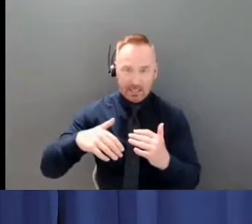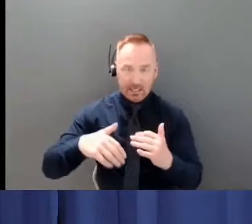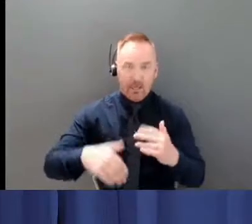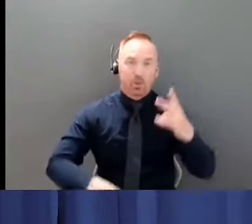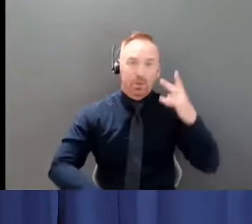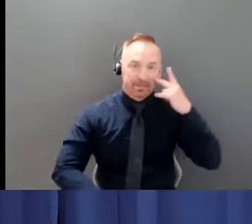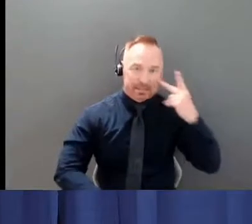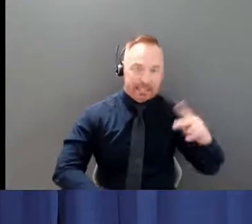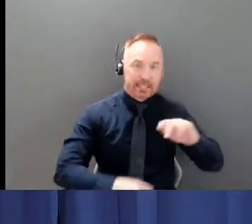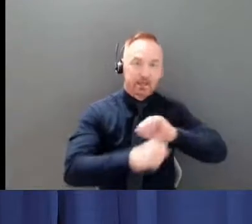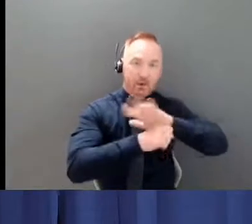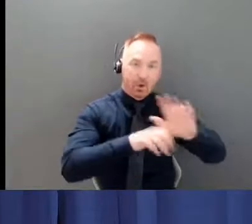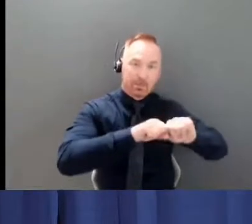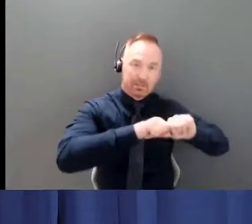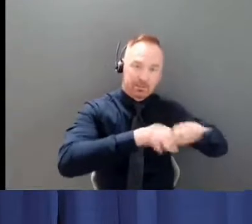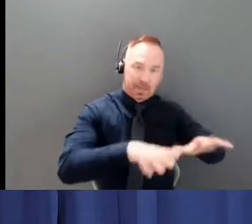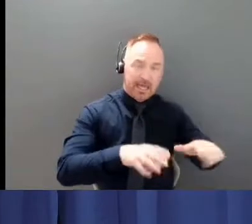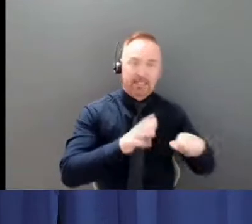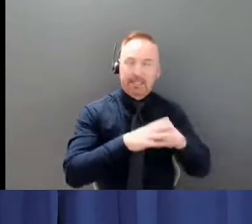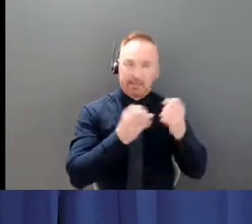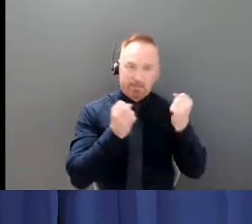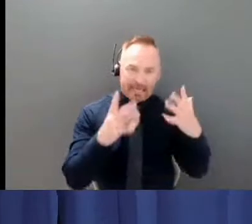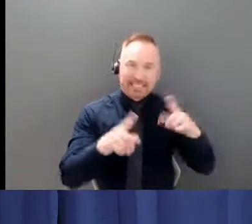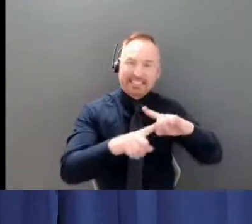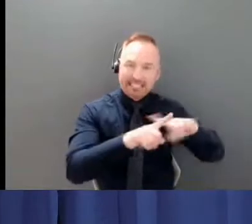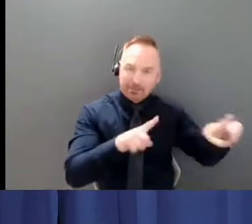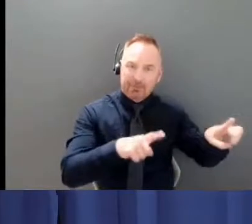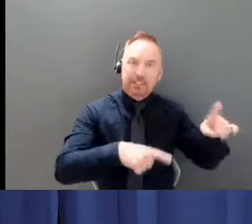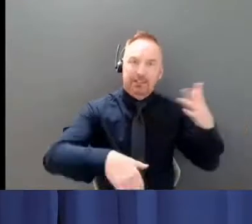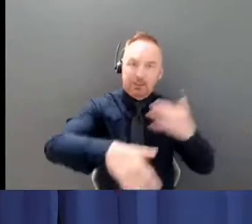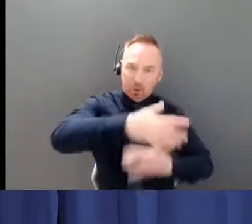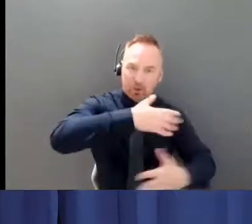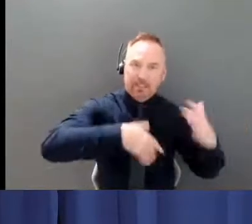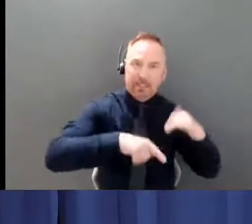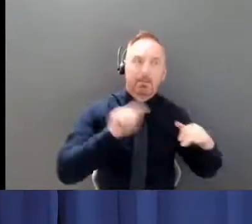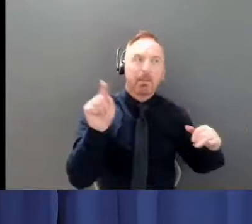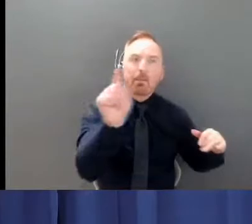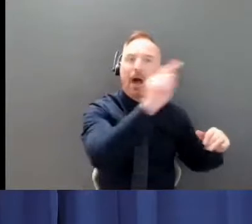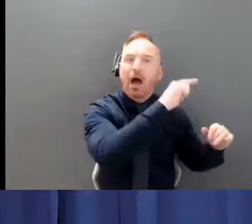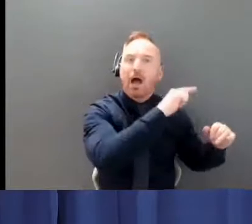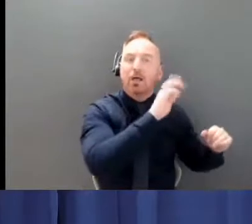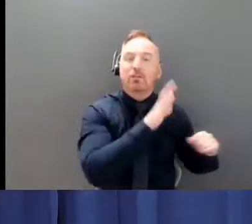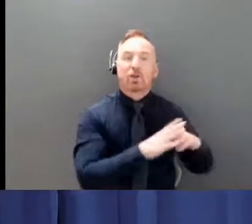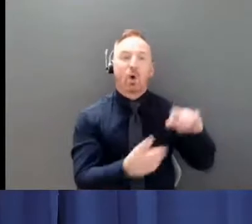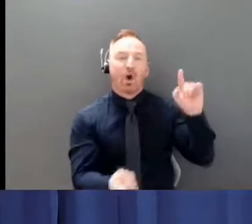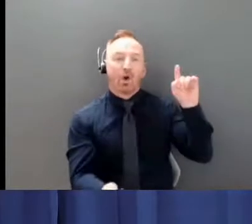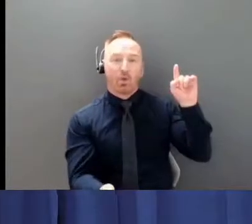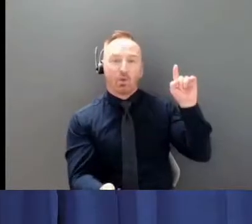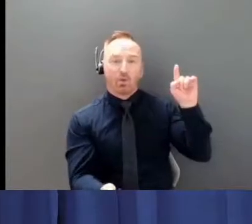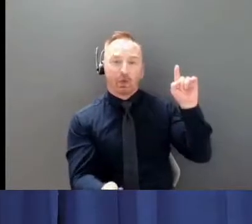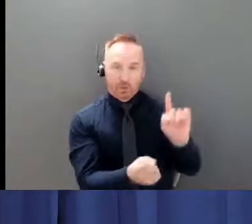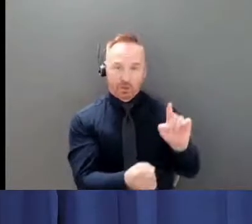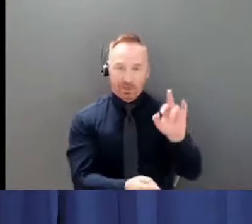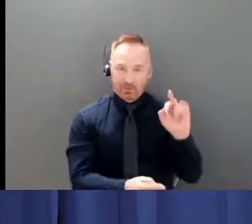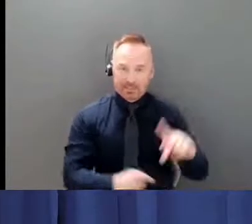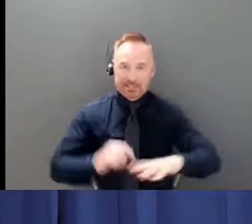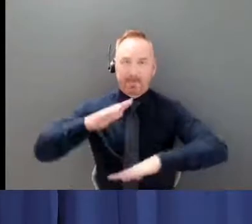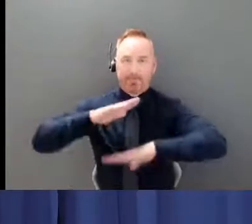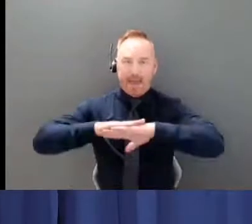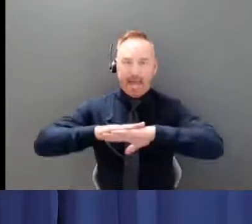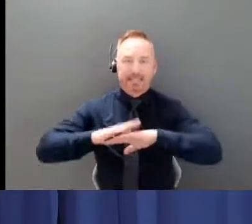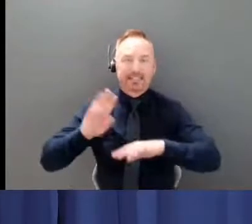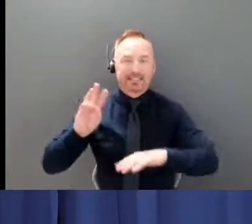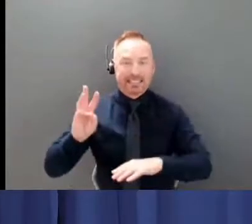in order to minimize the overall risk allowing a maximum of six people for indoor and outdoor